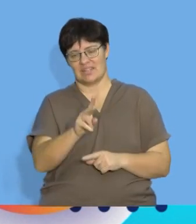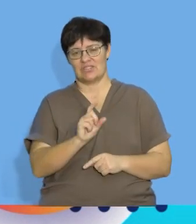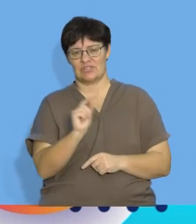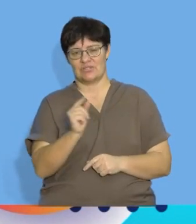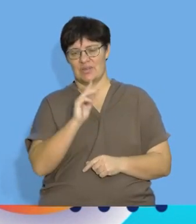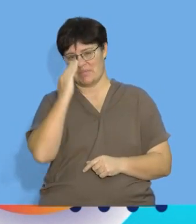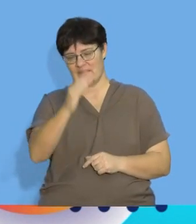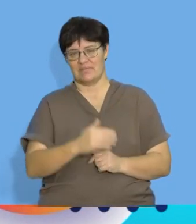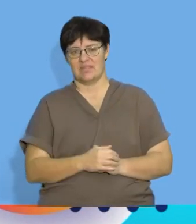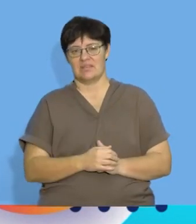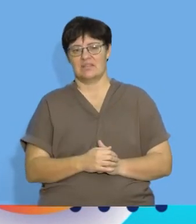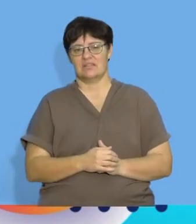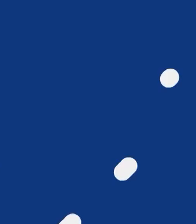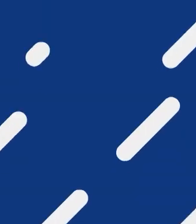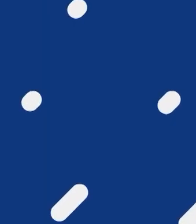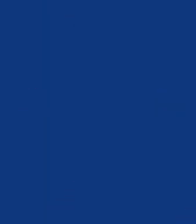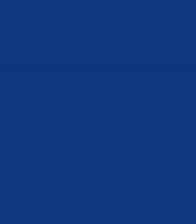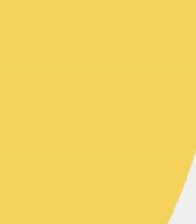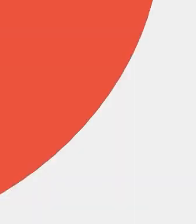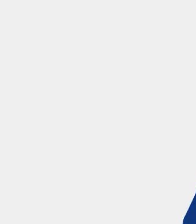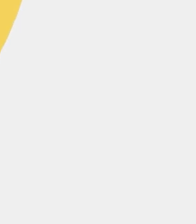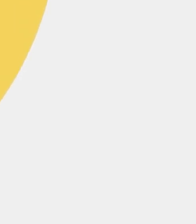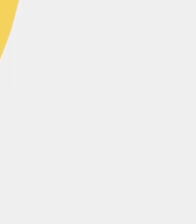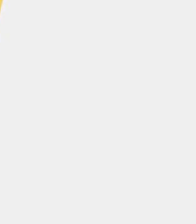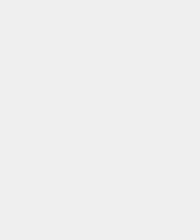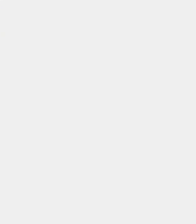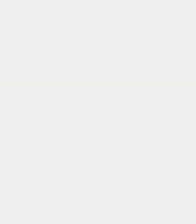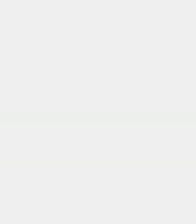thanks bye bye Thank